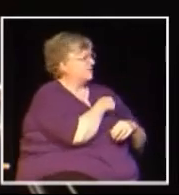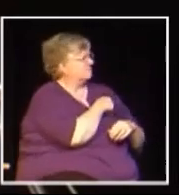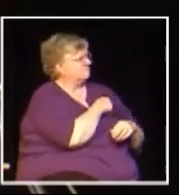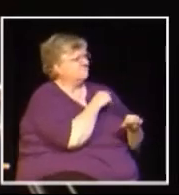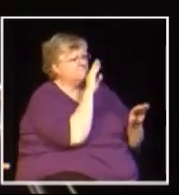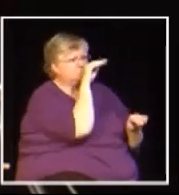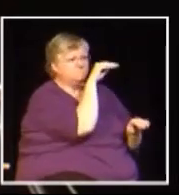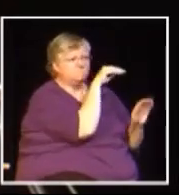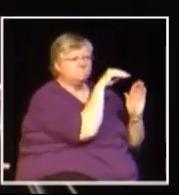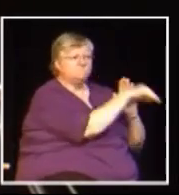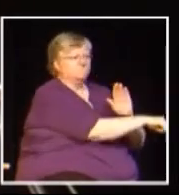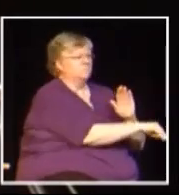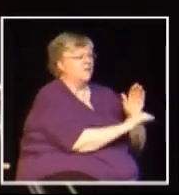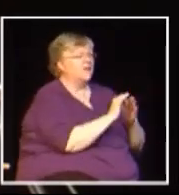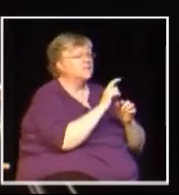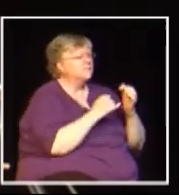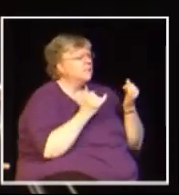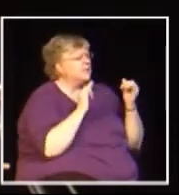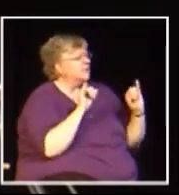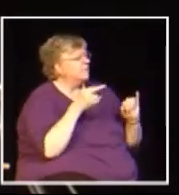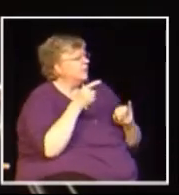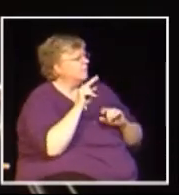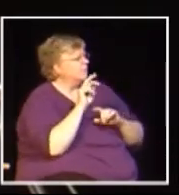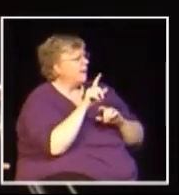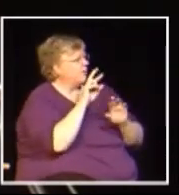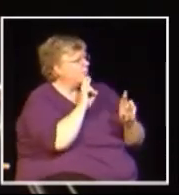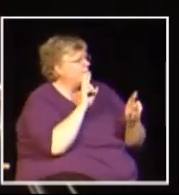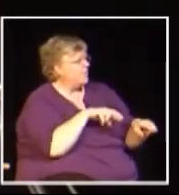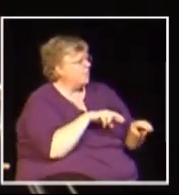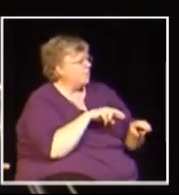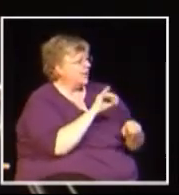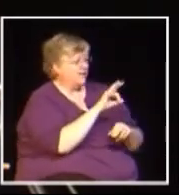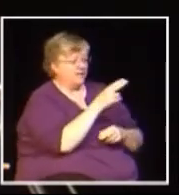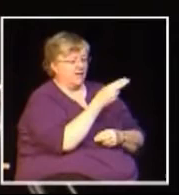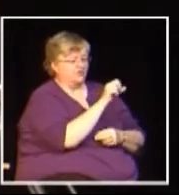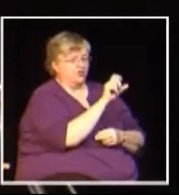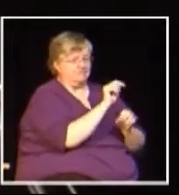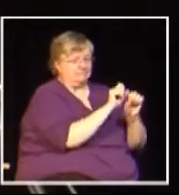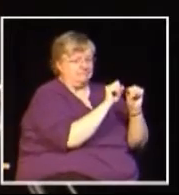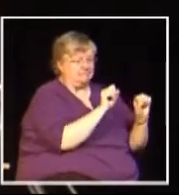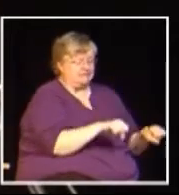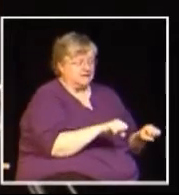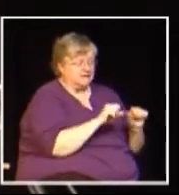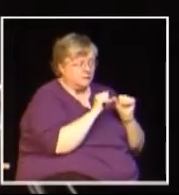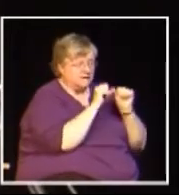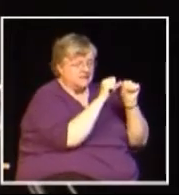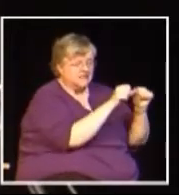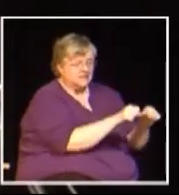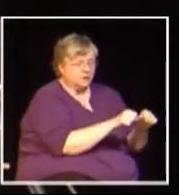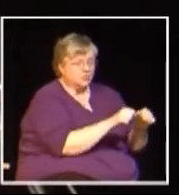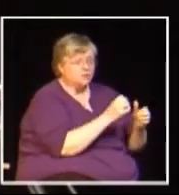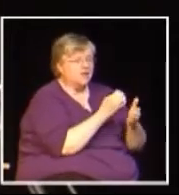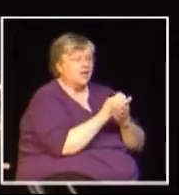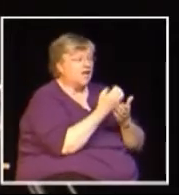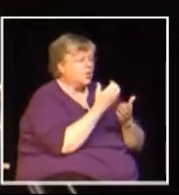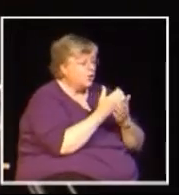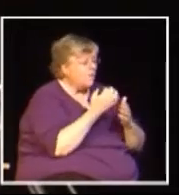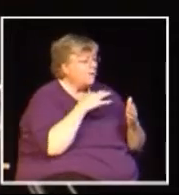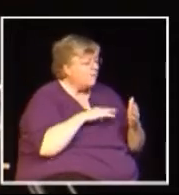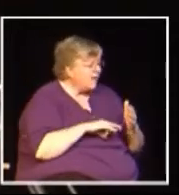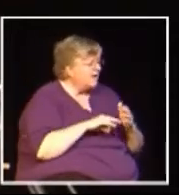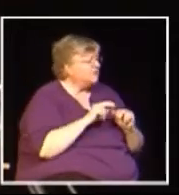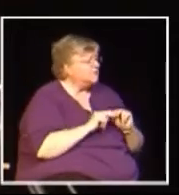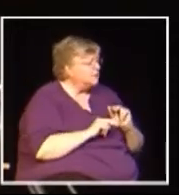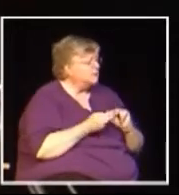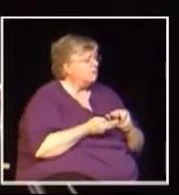dampen business investment. This is from the independent panel report. If the HST system continues, the